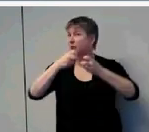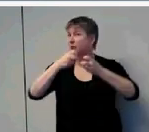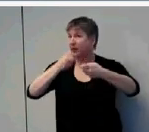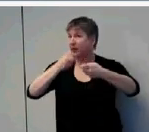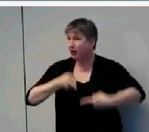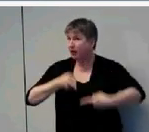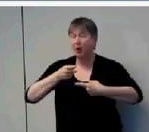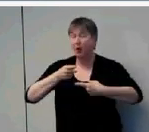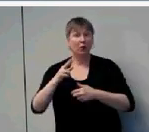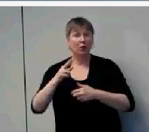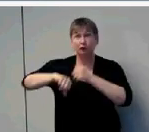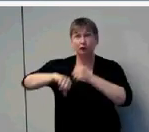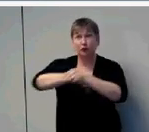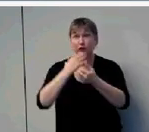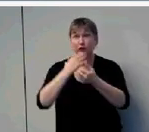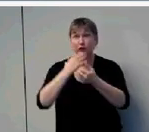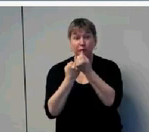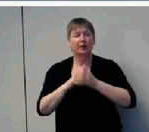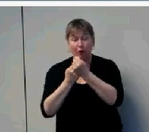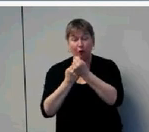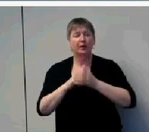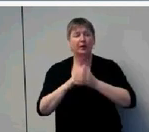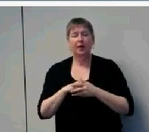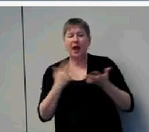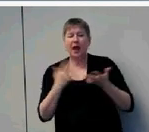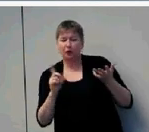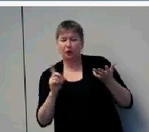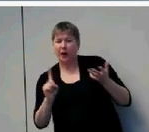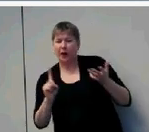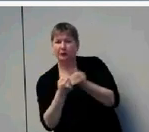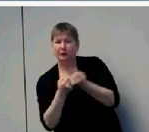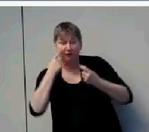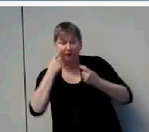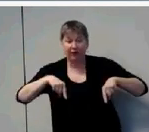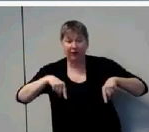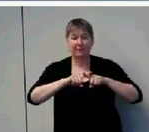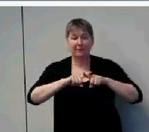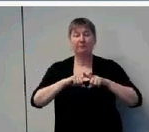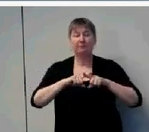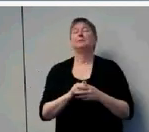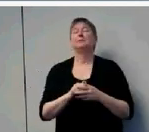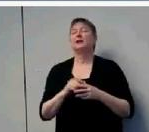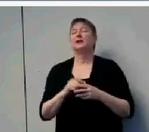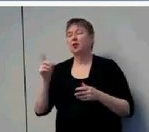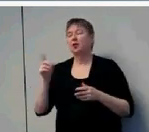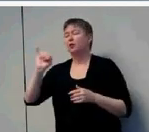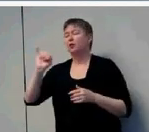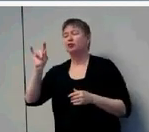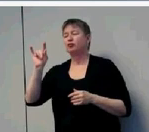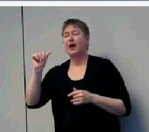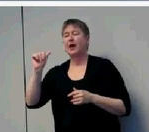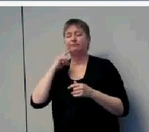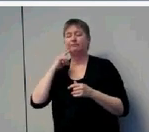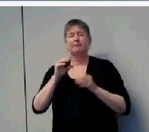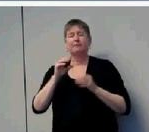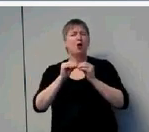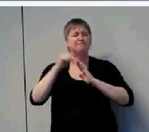getting, and did those services make any difference for the children? Finally, she remarked that if